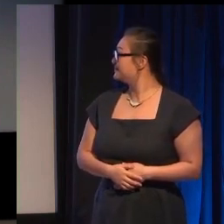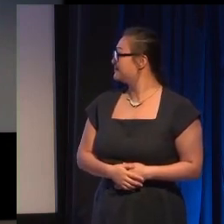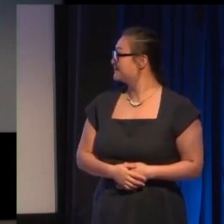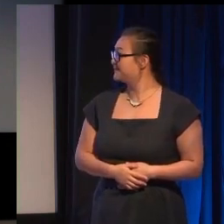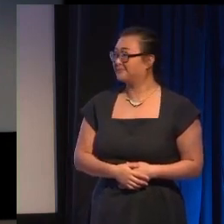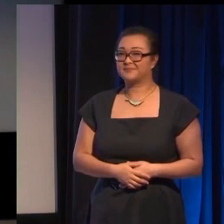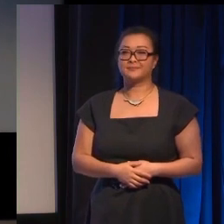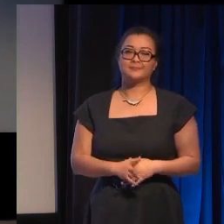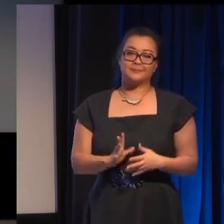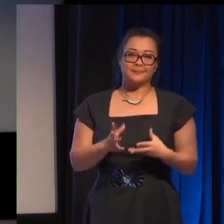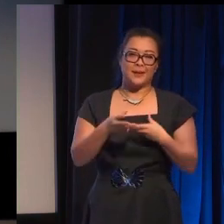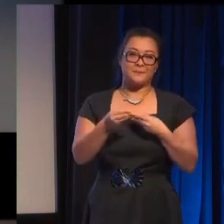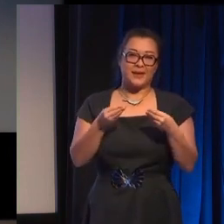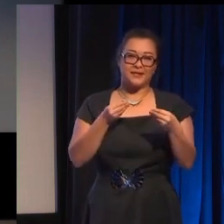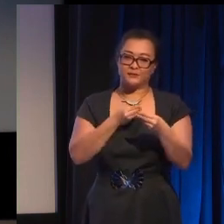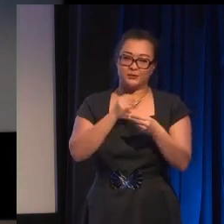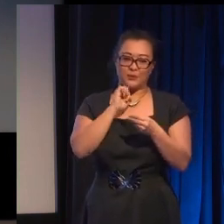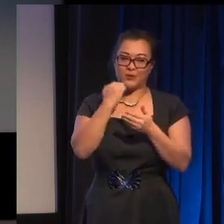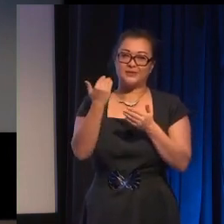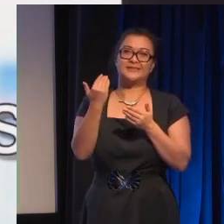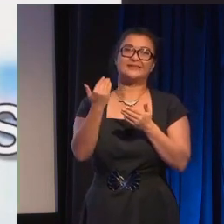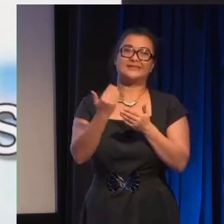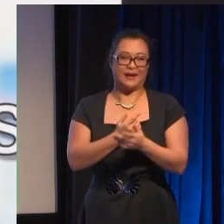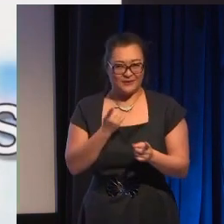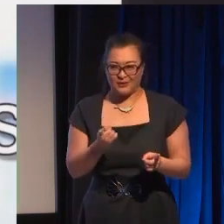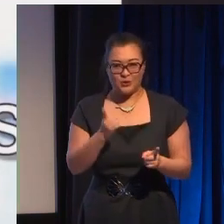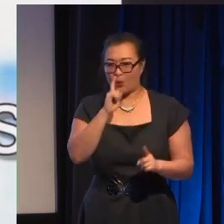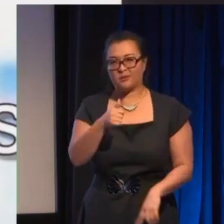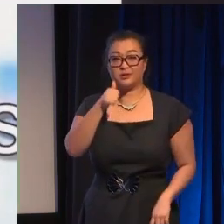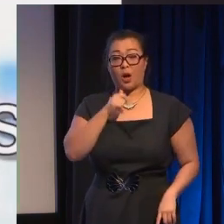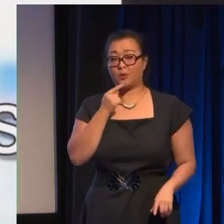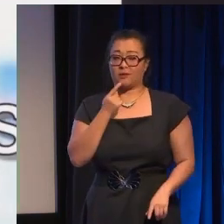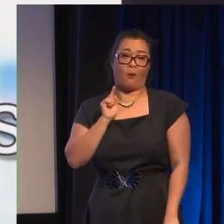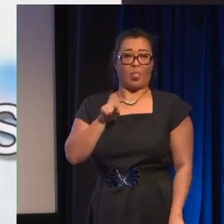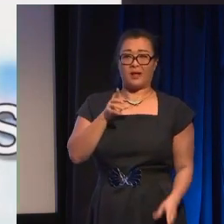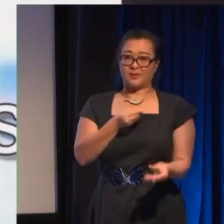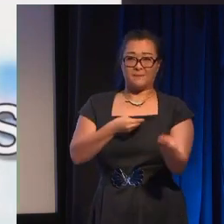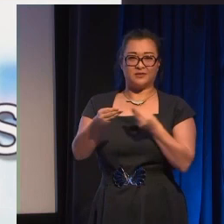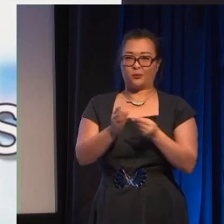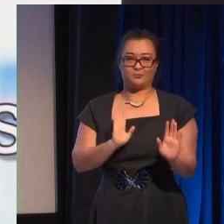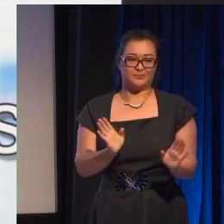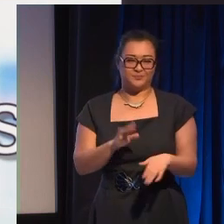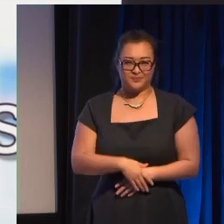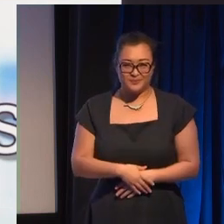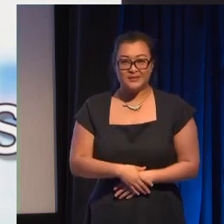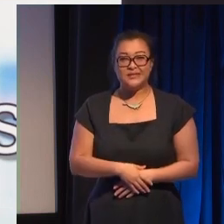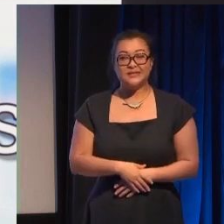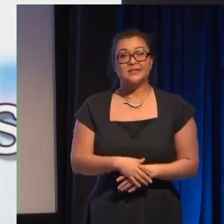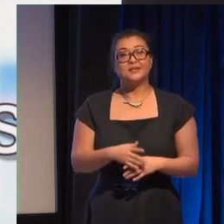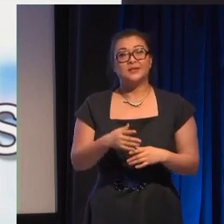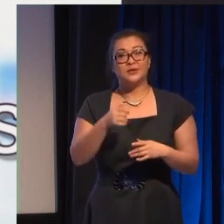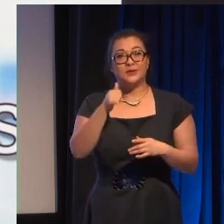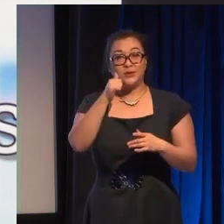metaphors will not save you that is not a get out of jail free card for dealing with these things substituting fantasy races